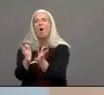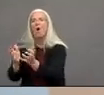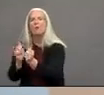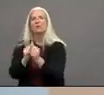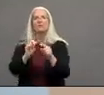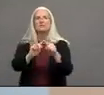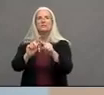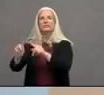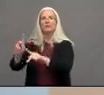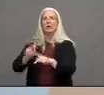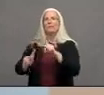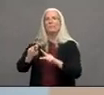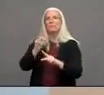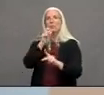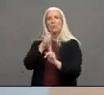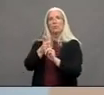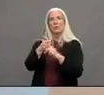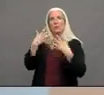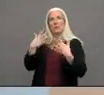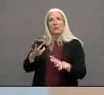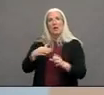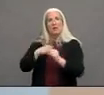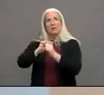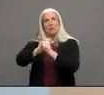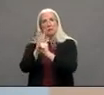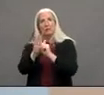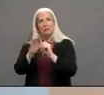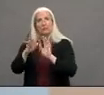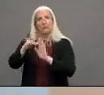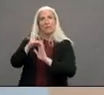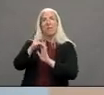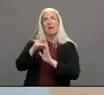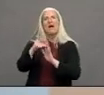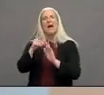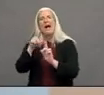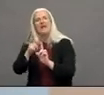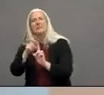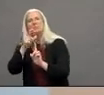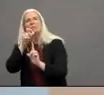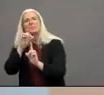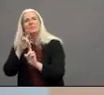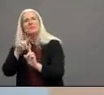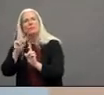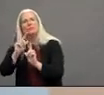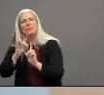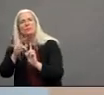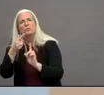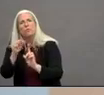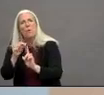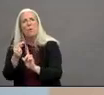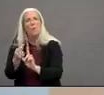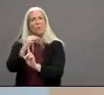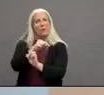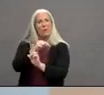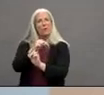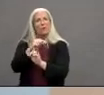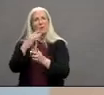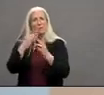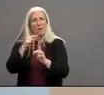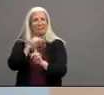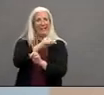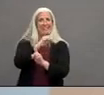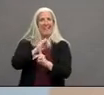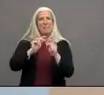they might have had close contact with in a period where they might have been infectious then we call those people and we discuss isolation and recommend